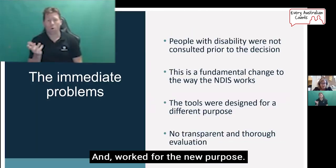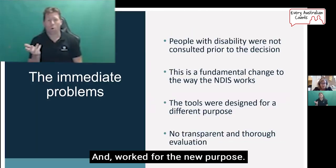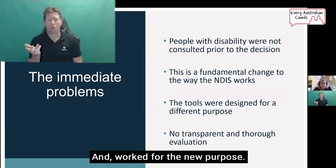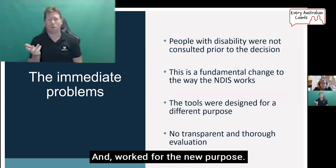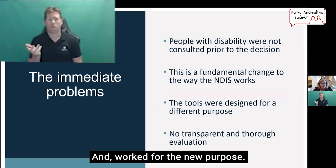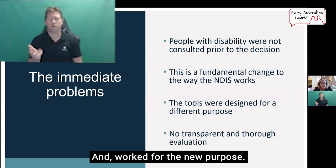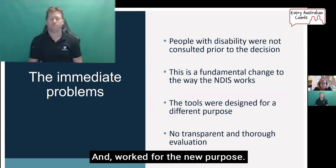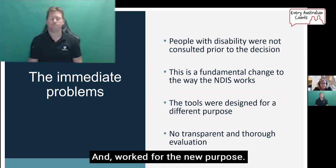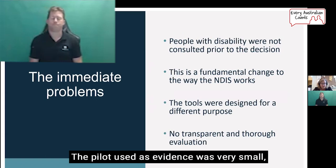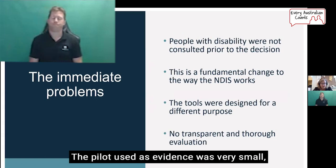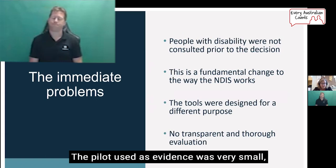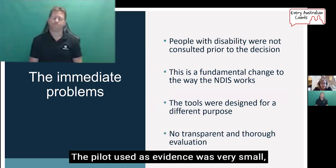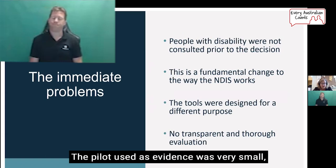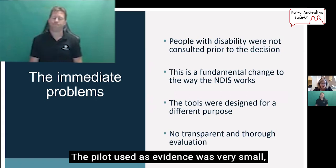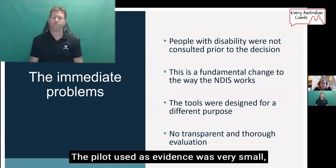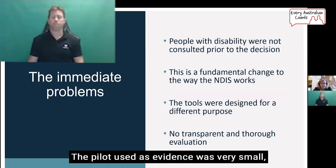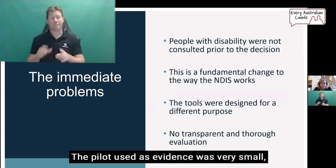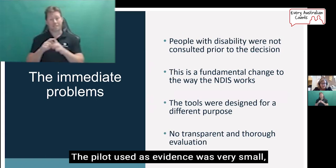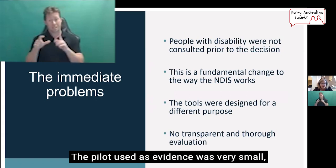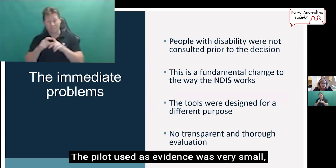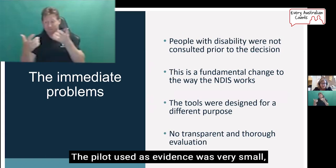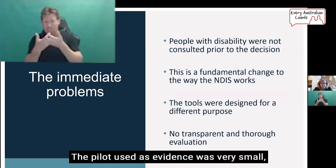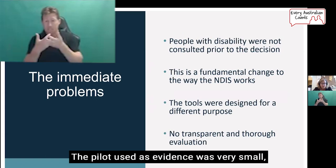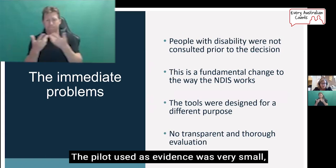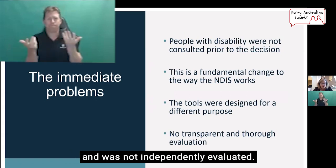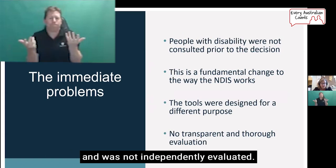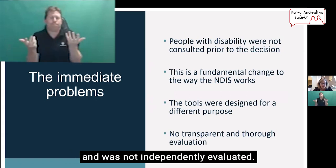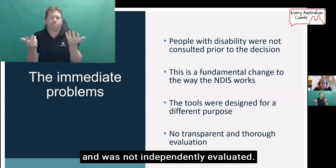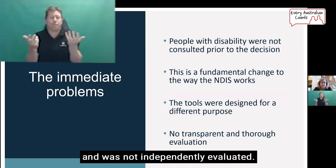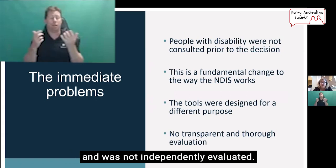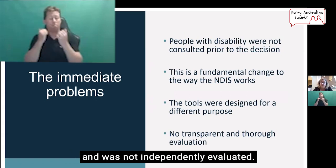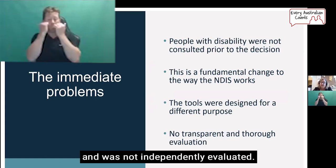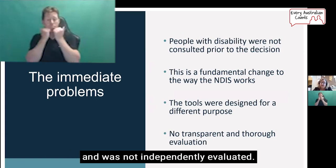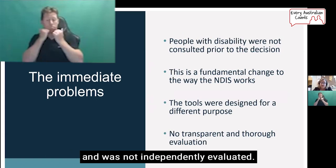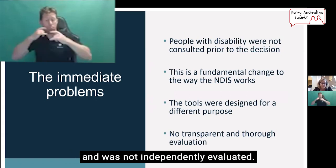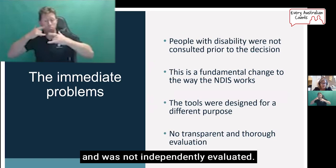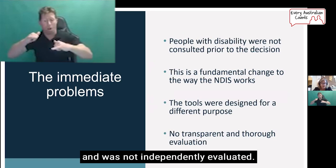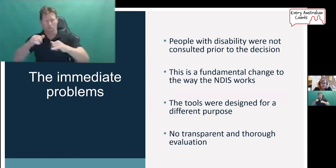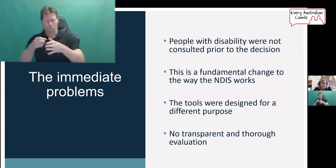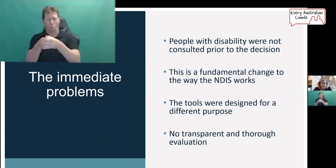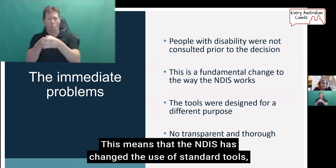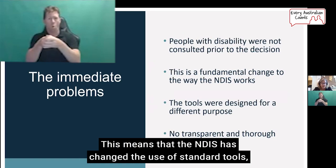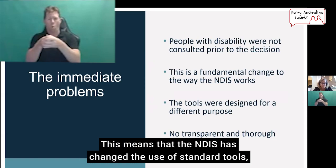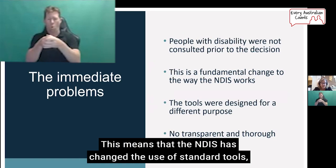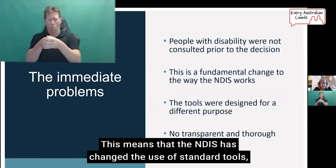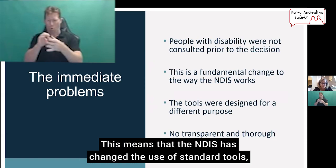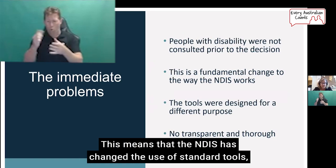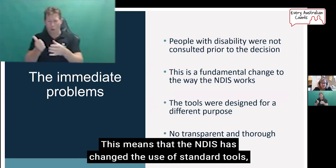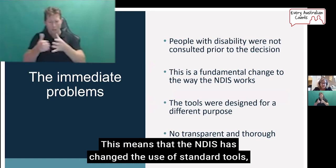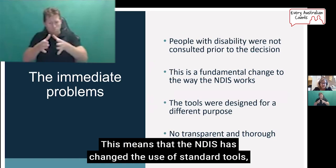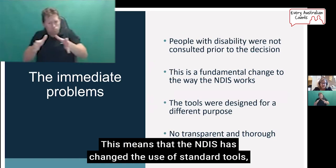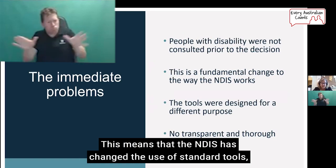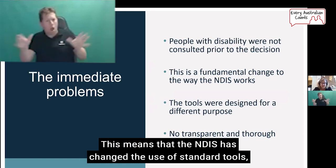And worked for the new purpose. The pilot used as evidence was very small and was not independently evaluated. This means